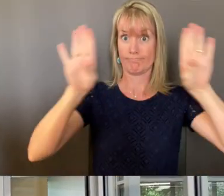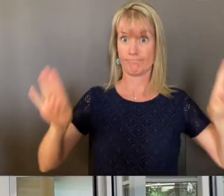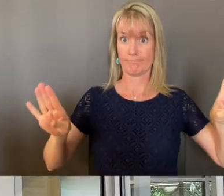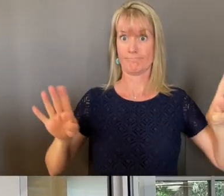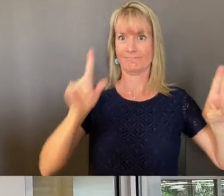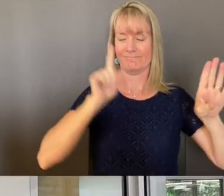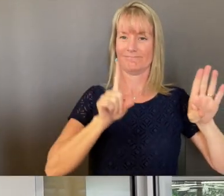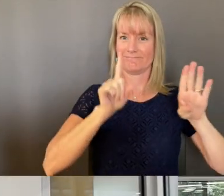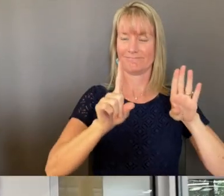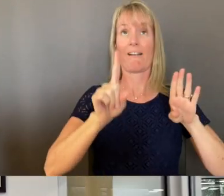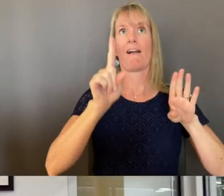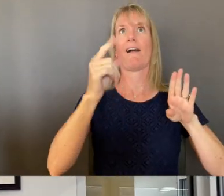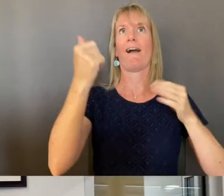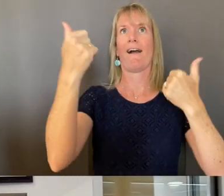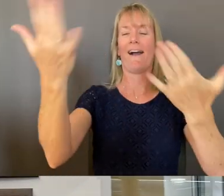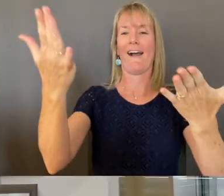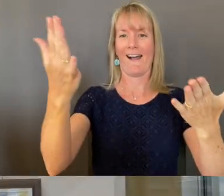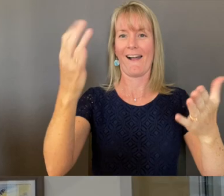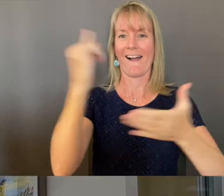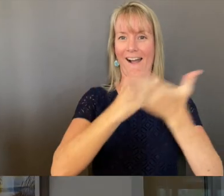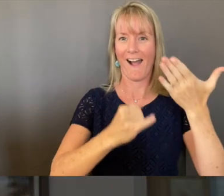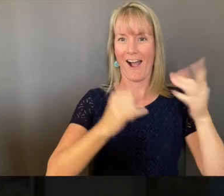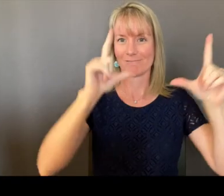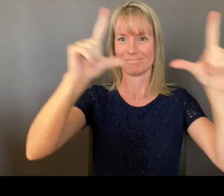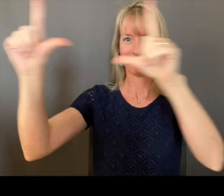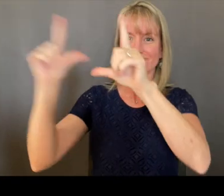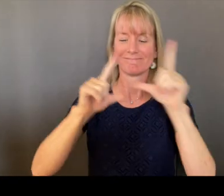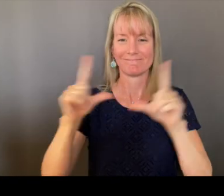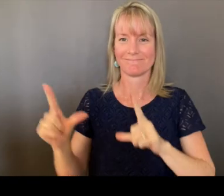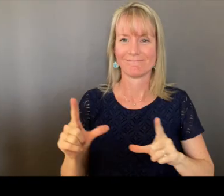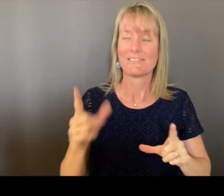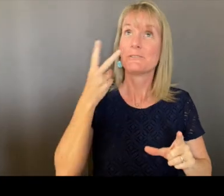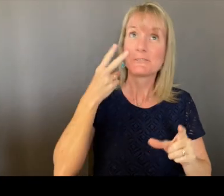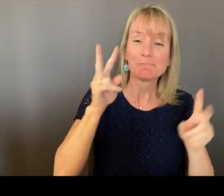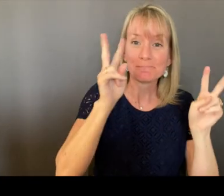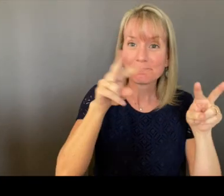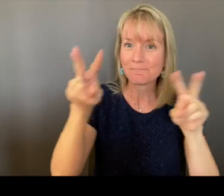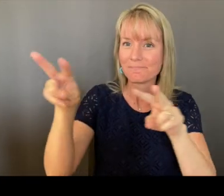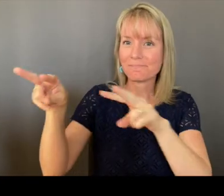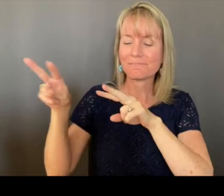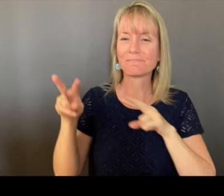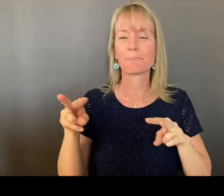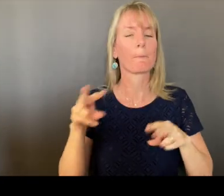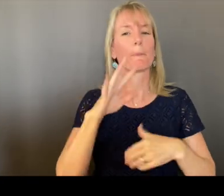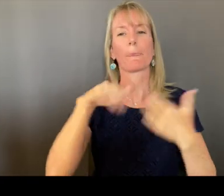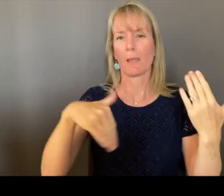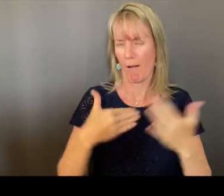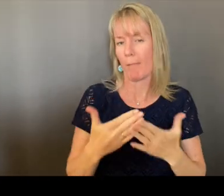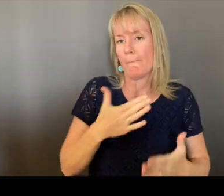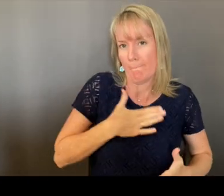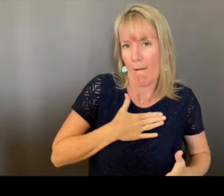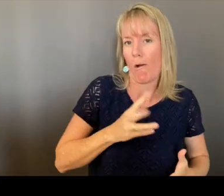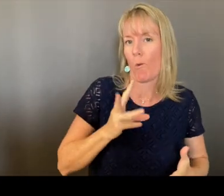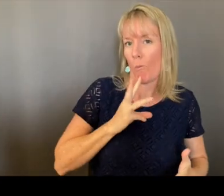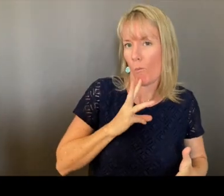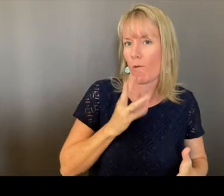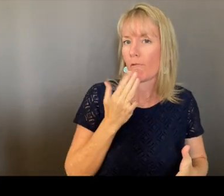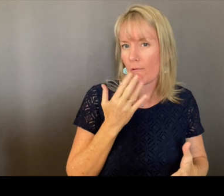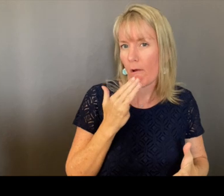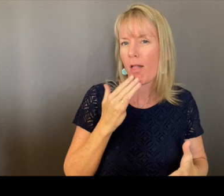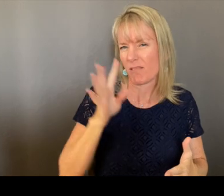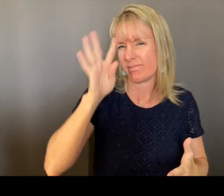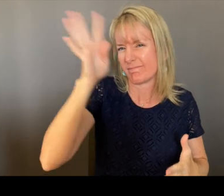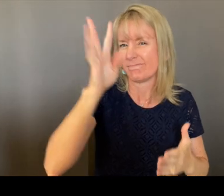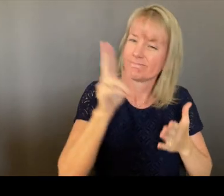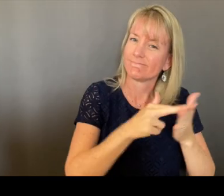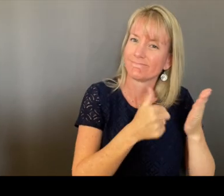so this is what you see when you're walking up. Here's a little close-up of some of the art that's hanging. All of them are my original